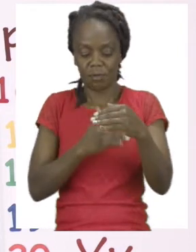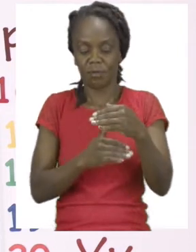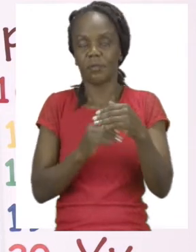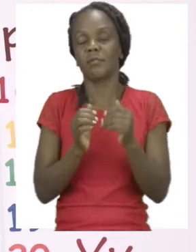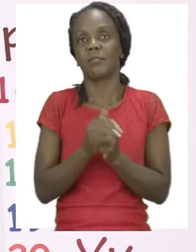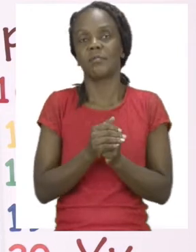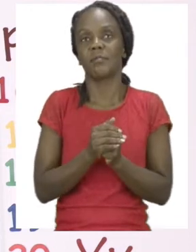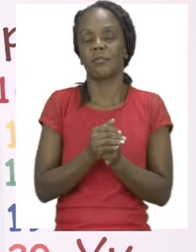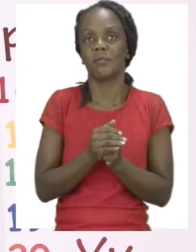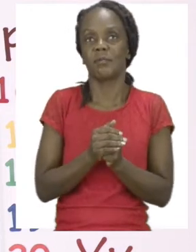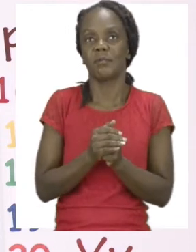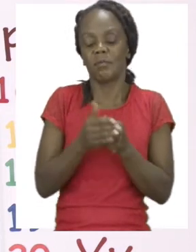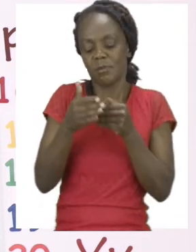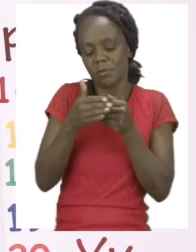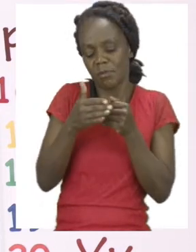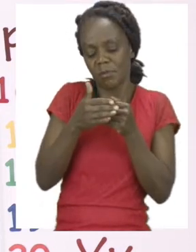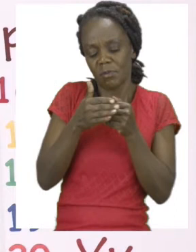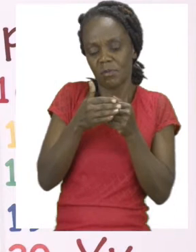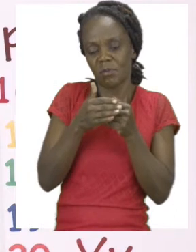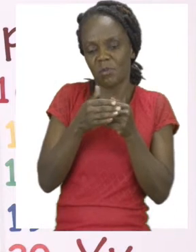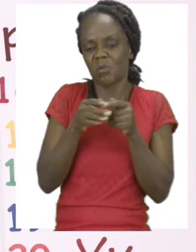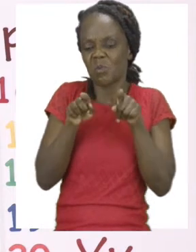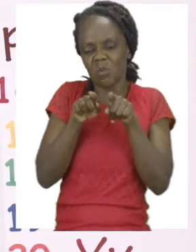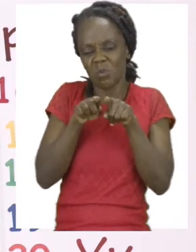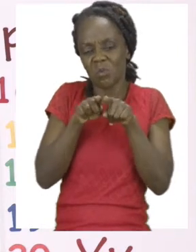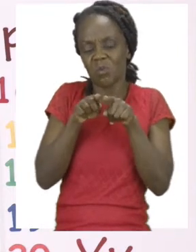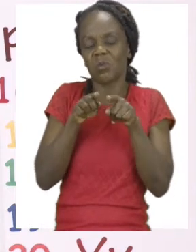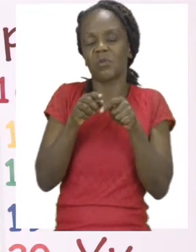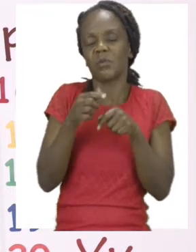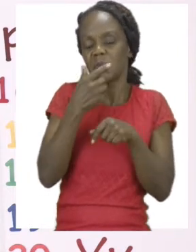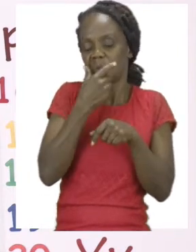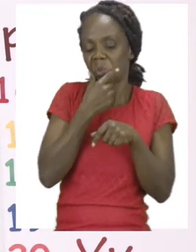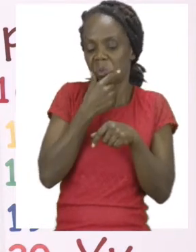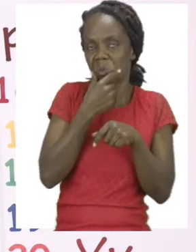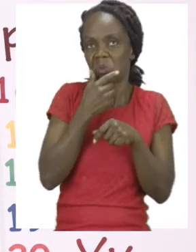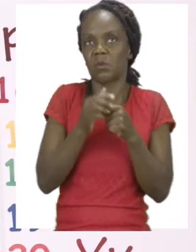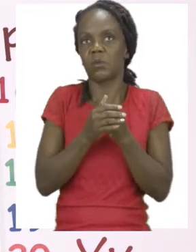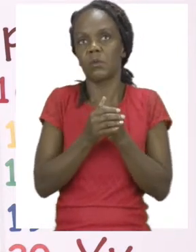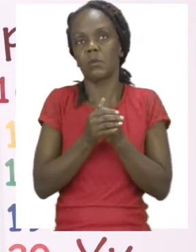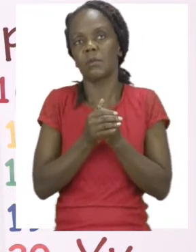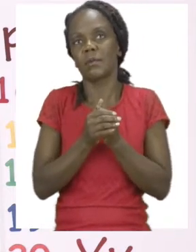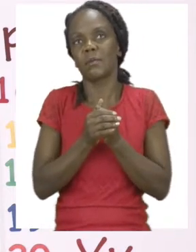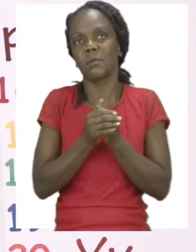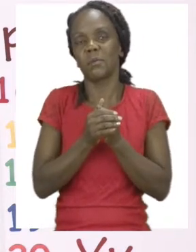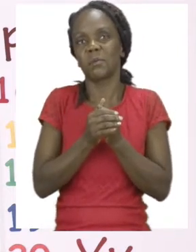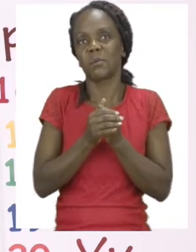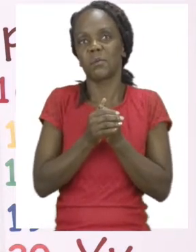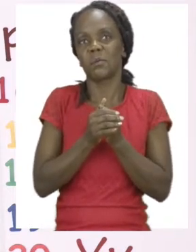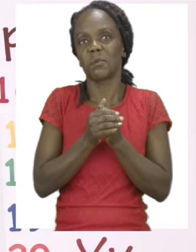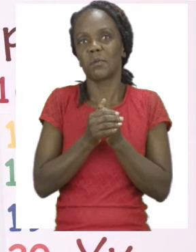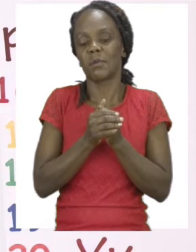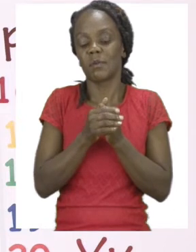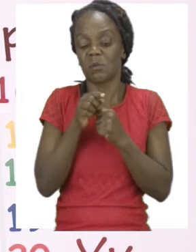So if your mouth is round and you look with your